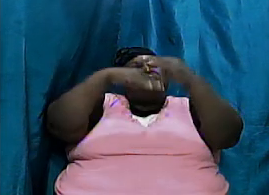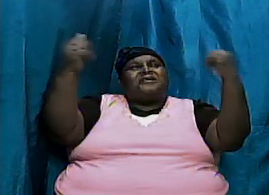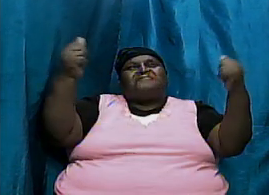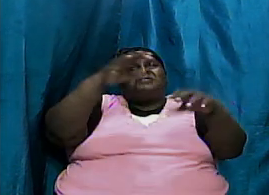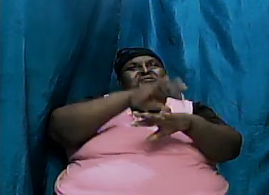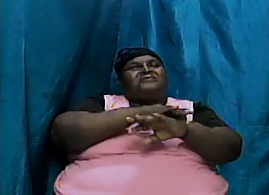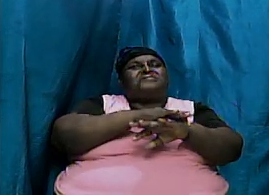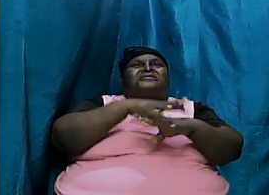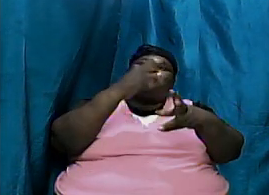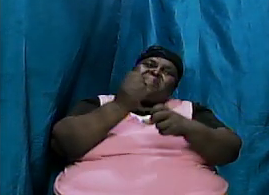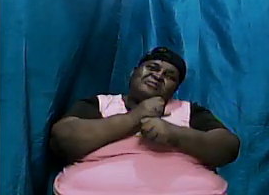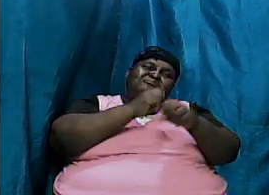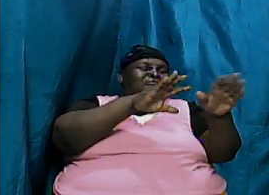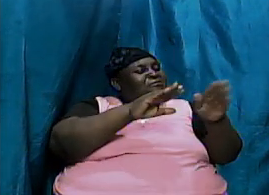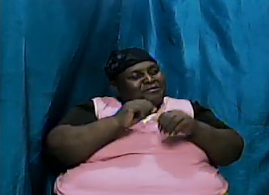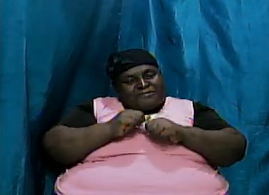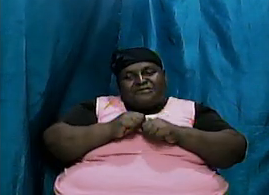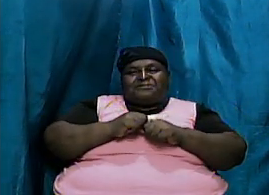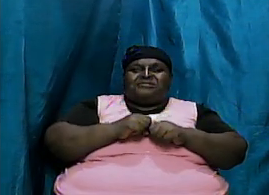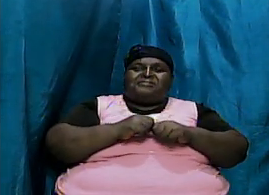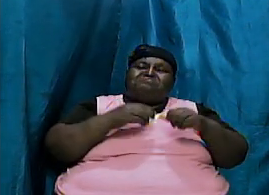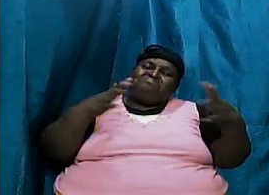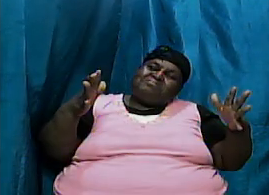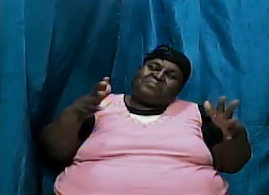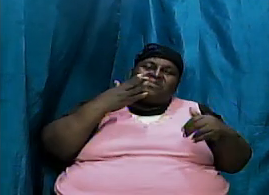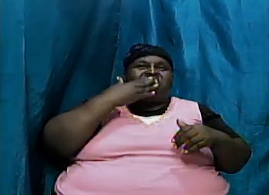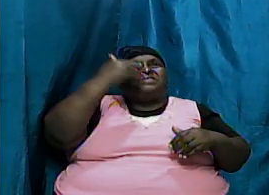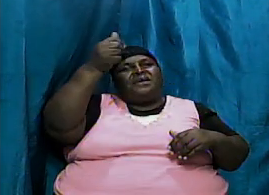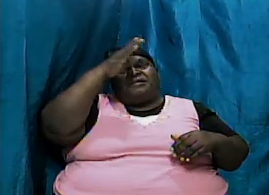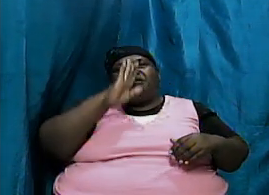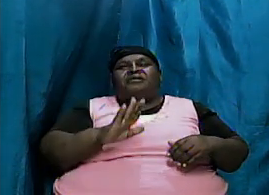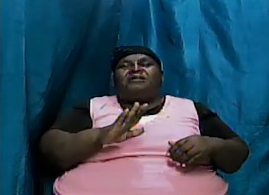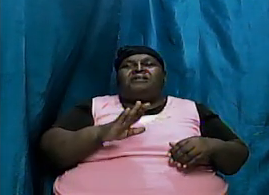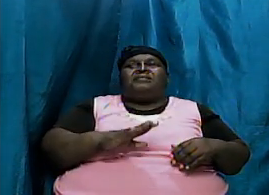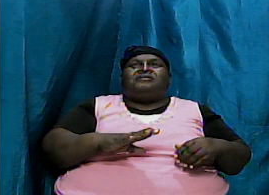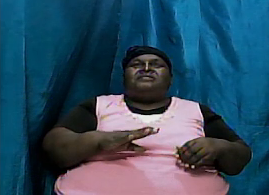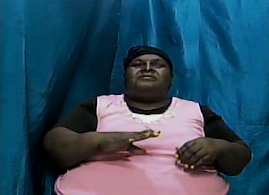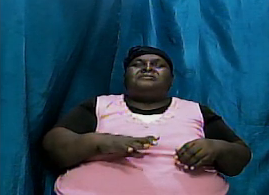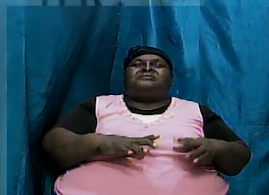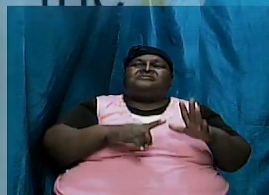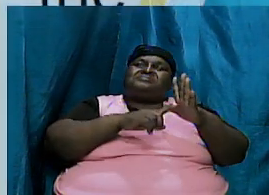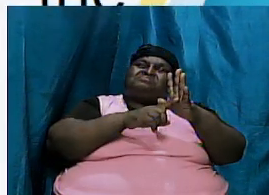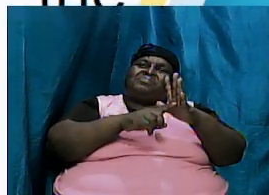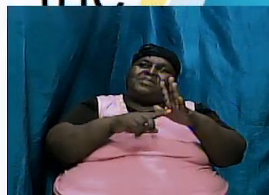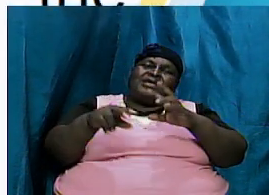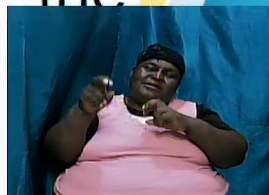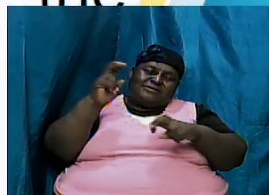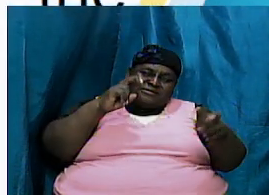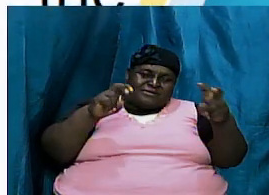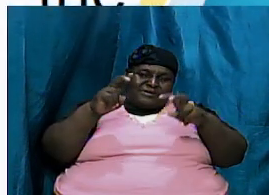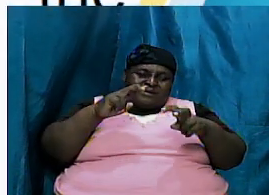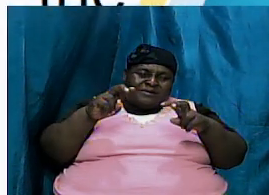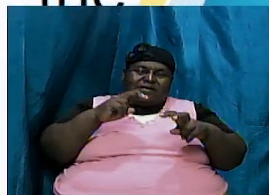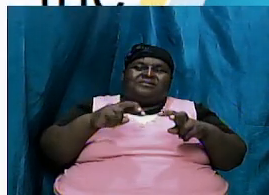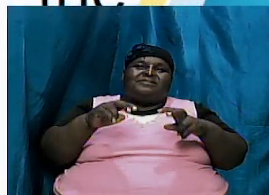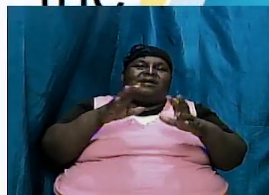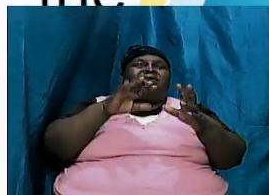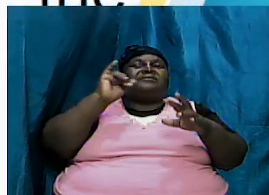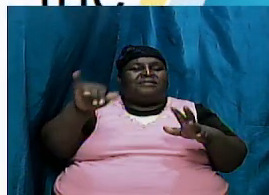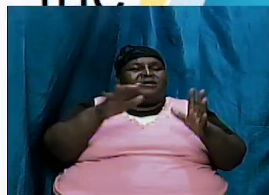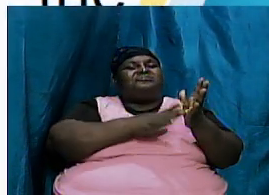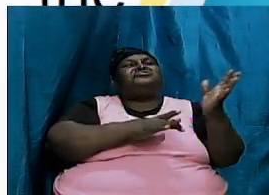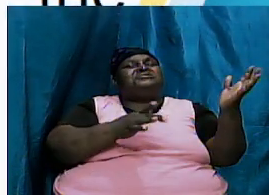leave it thank God we were able to show and to validate that Jesus